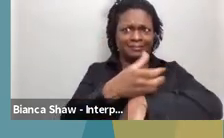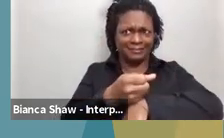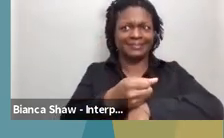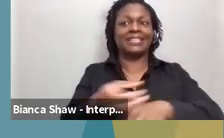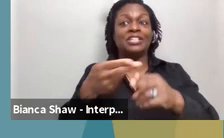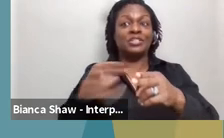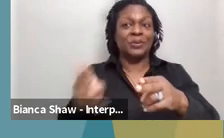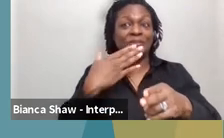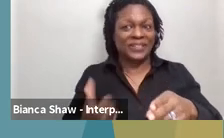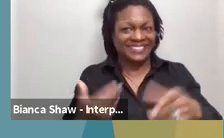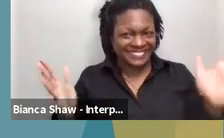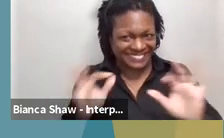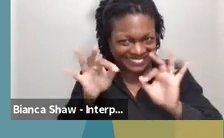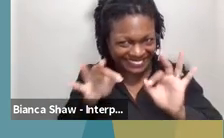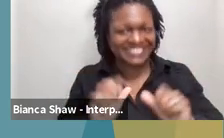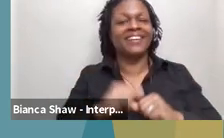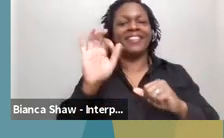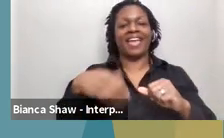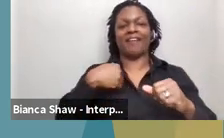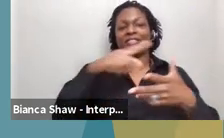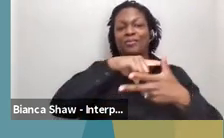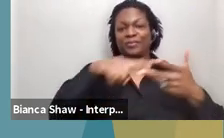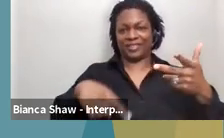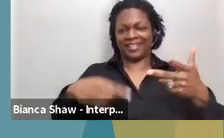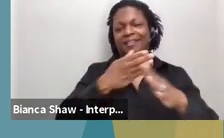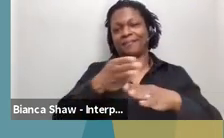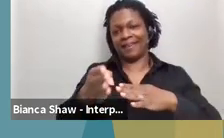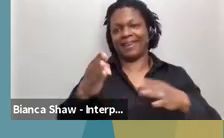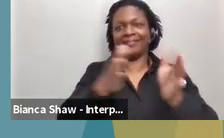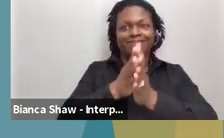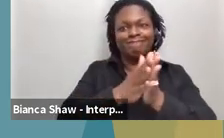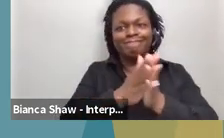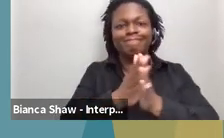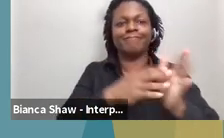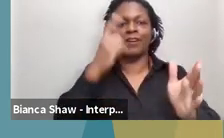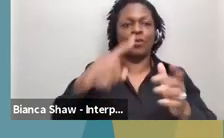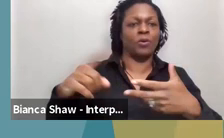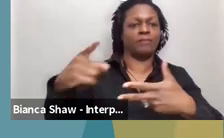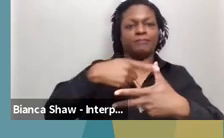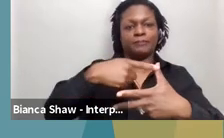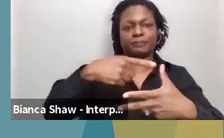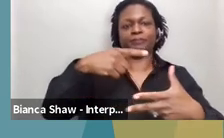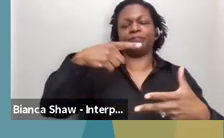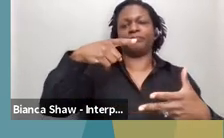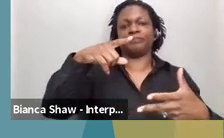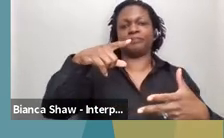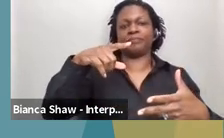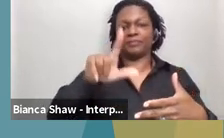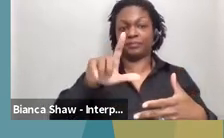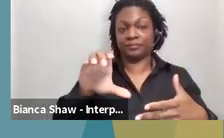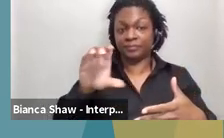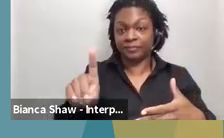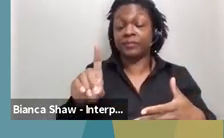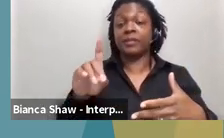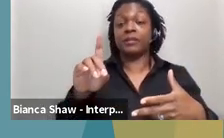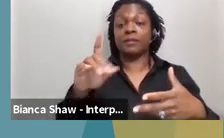short and sweet. There are three main initiatives that are happening within the Commission for the Deaf. Uh, the first one is that, um, Louisiana Commission for the